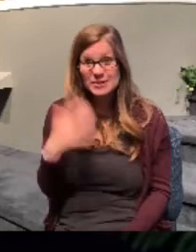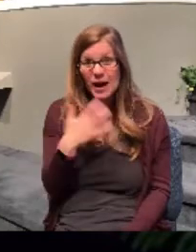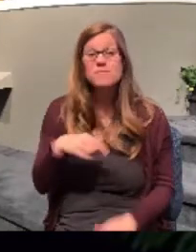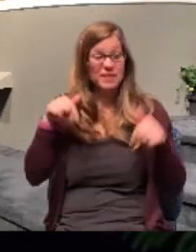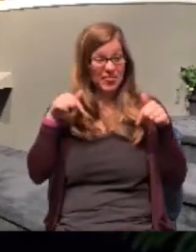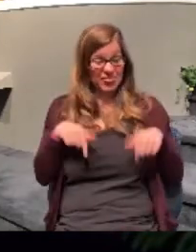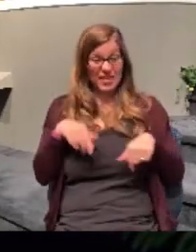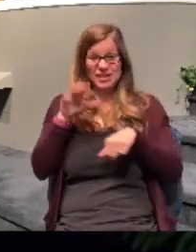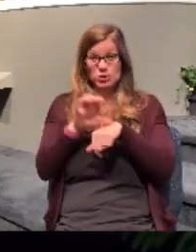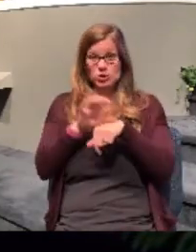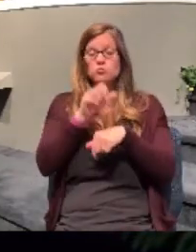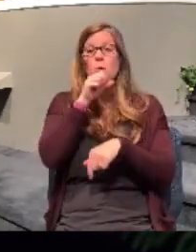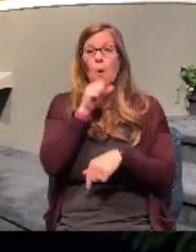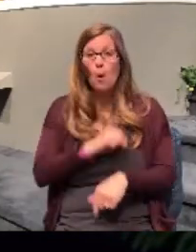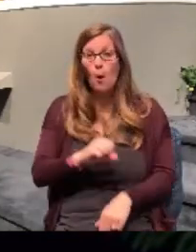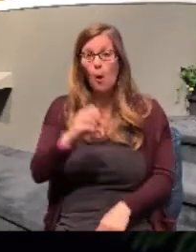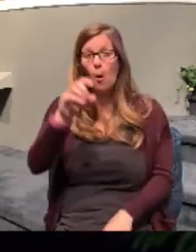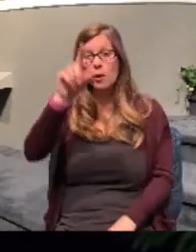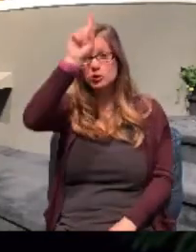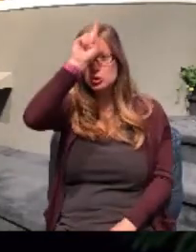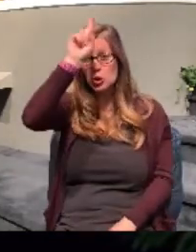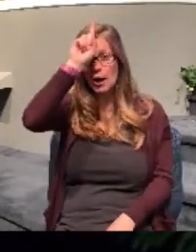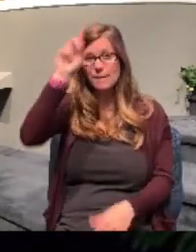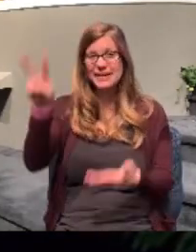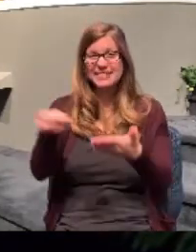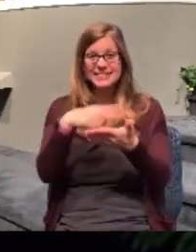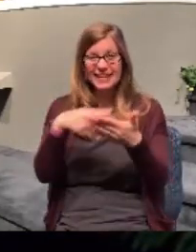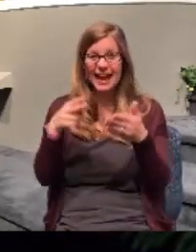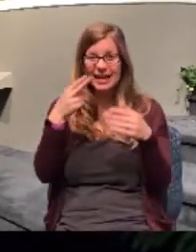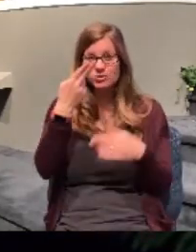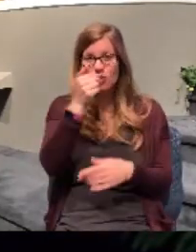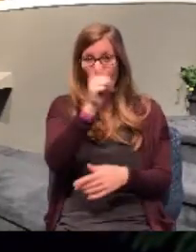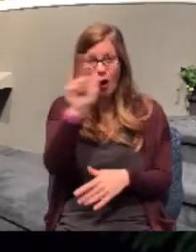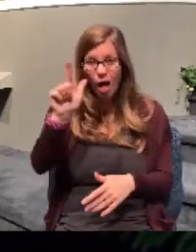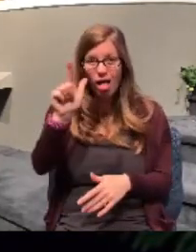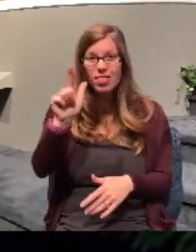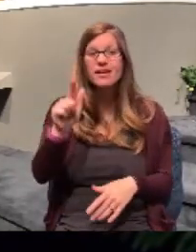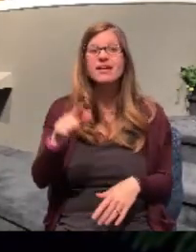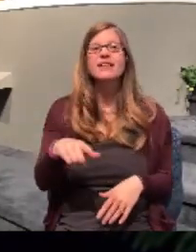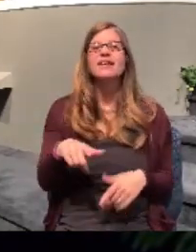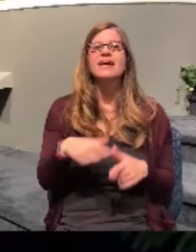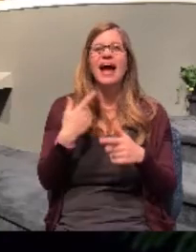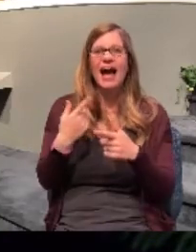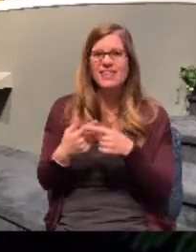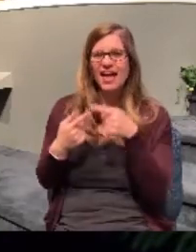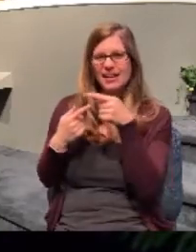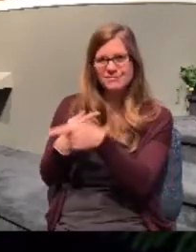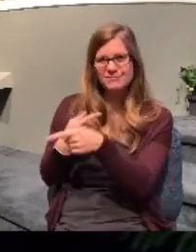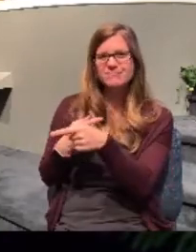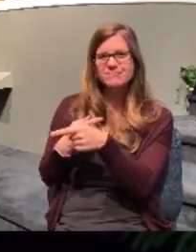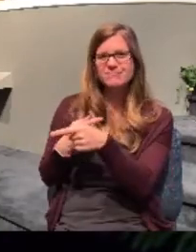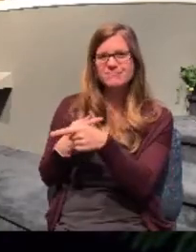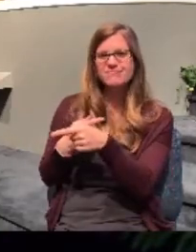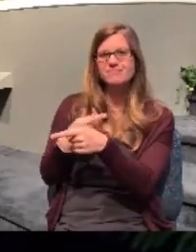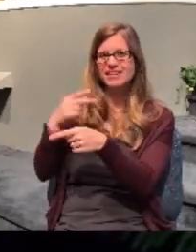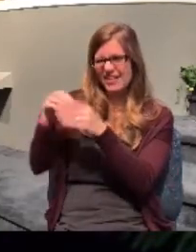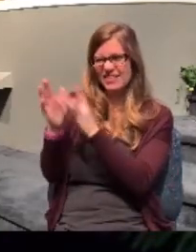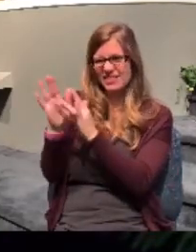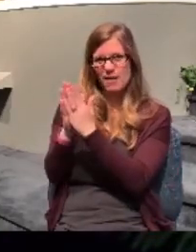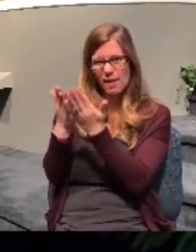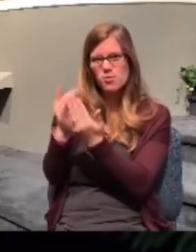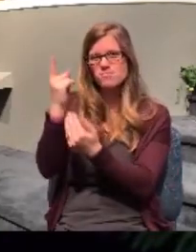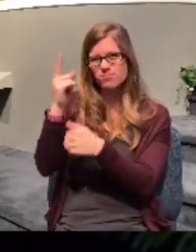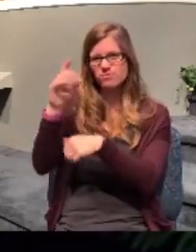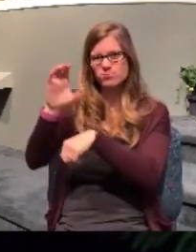old German dance hall. Well, how did the church at Philippi get started? Well, down by the riverside where Lydia